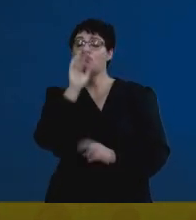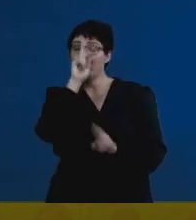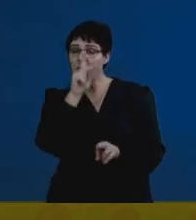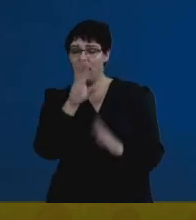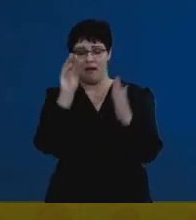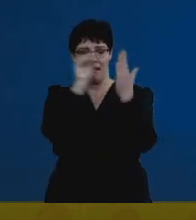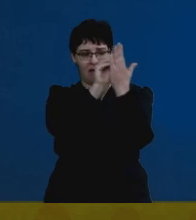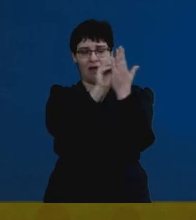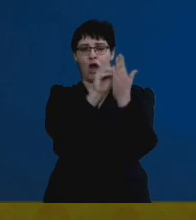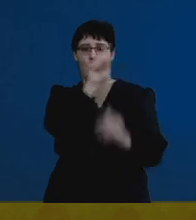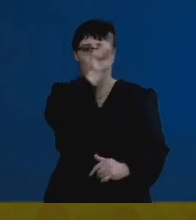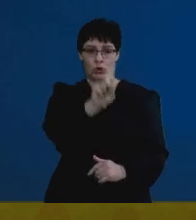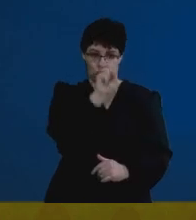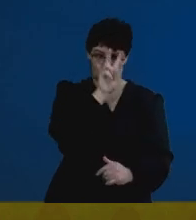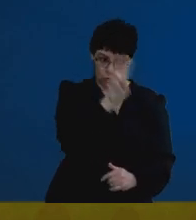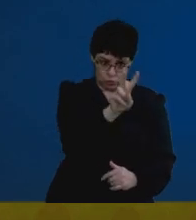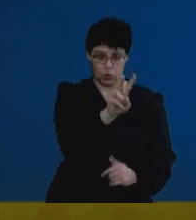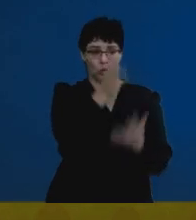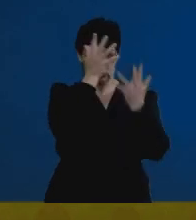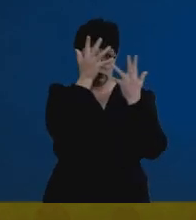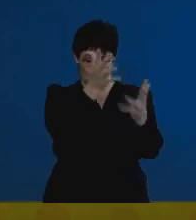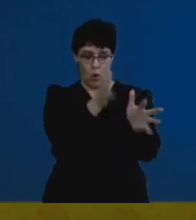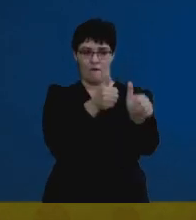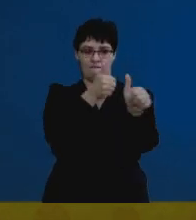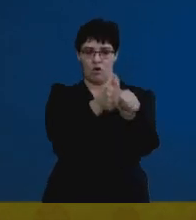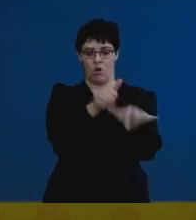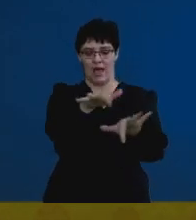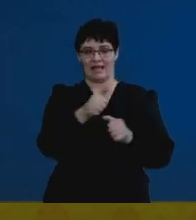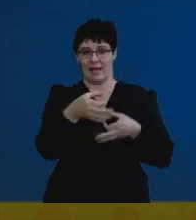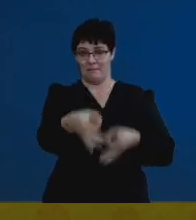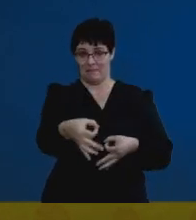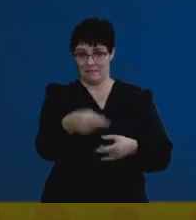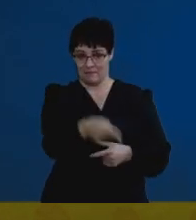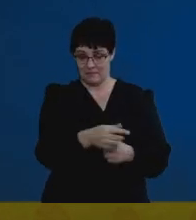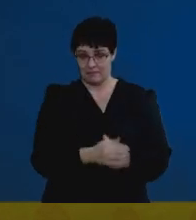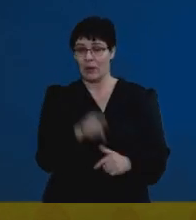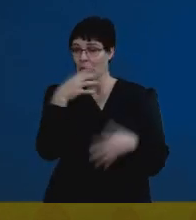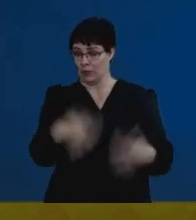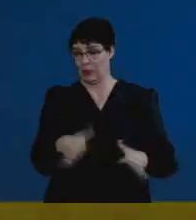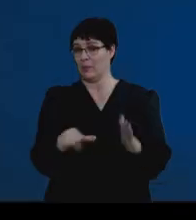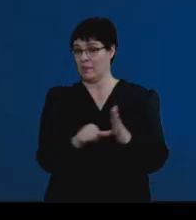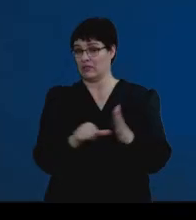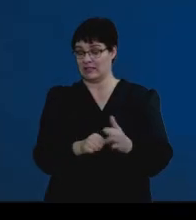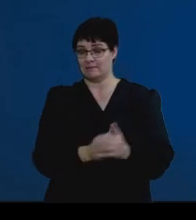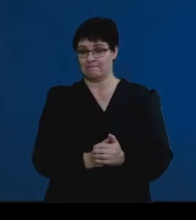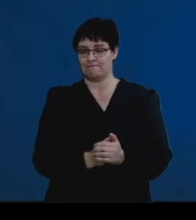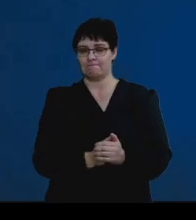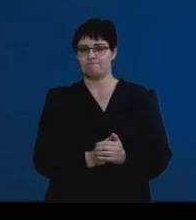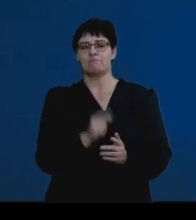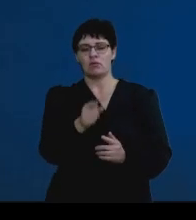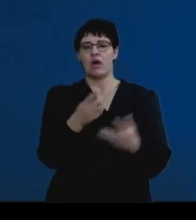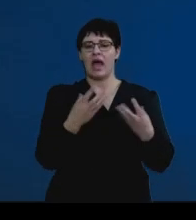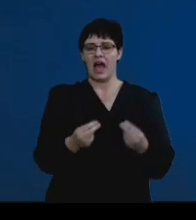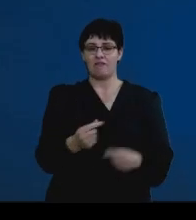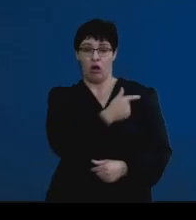questions exactly to the way the questions are numbered. And that's important. Right. So in this, you've got